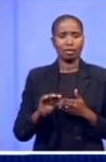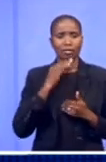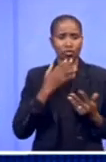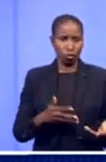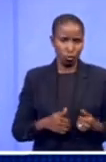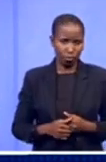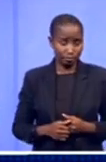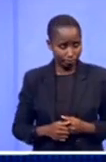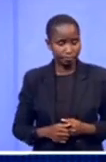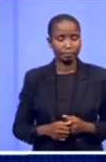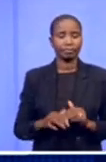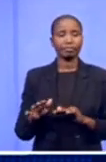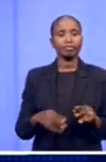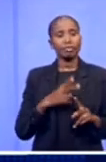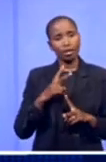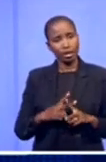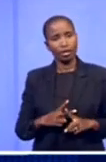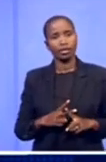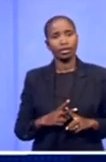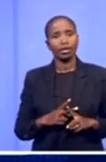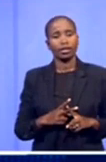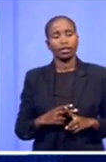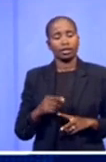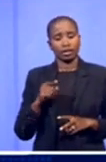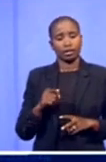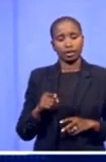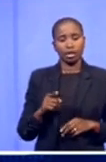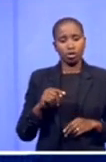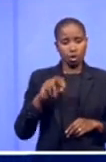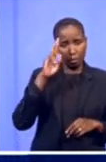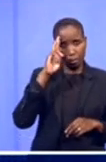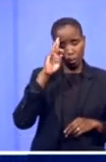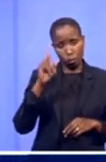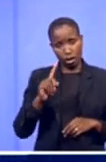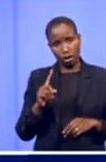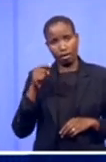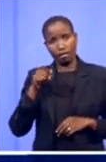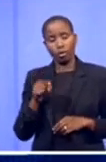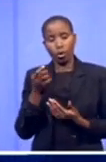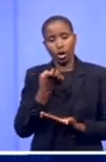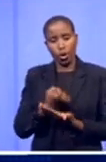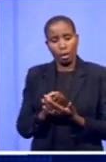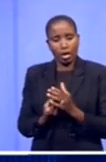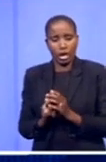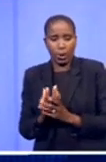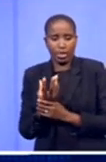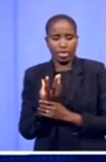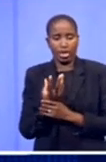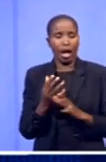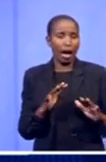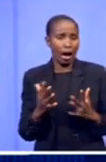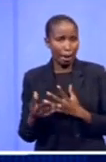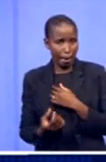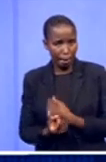of a general economic growth story, that we also have to